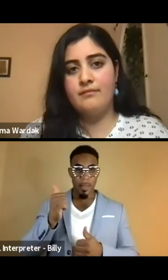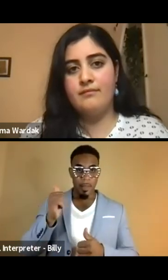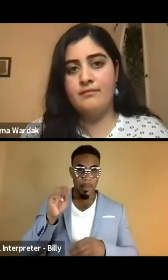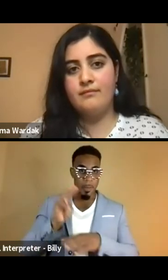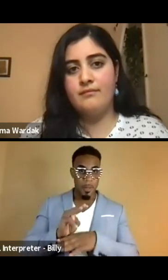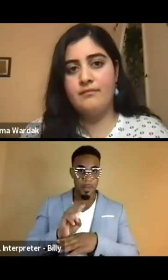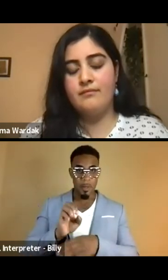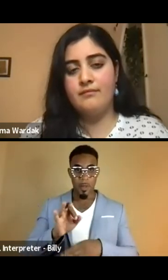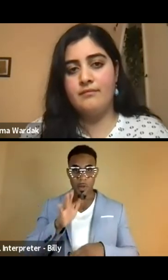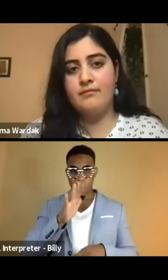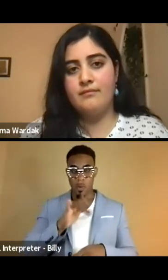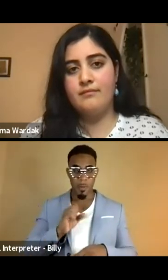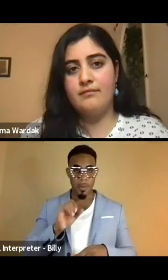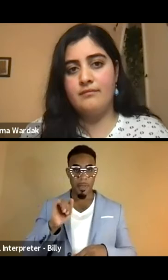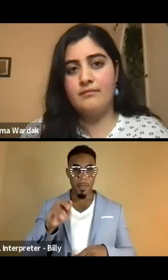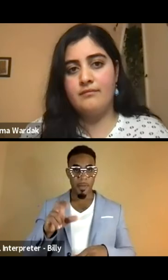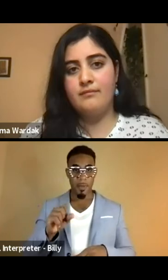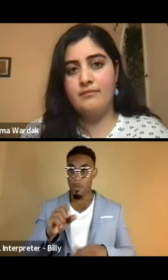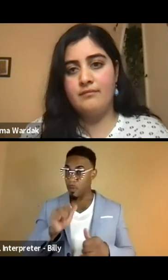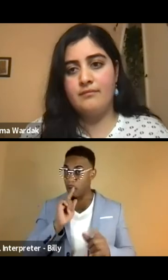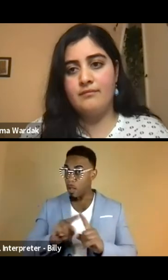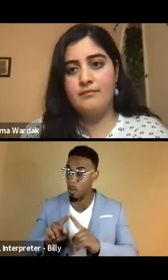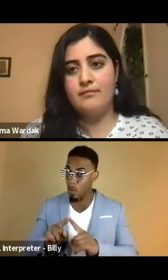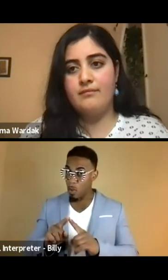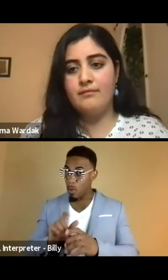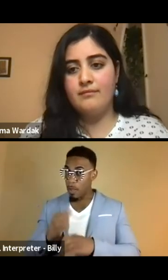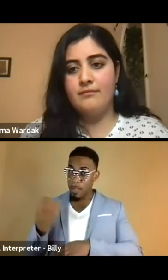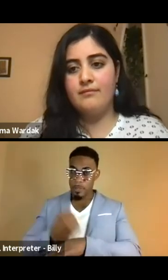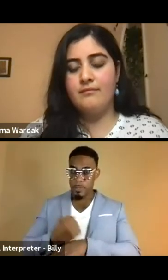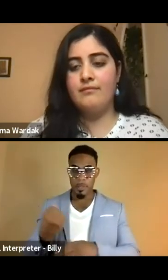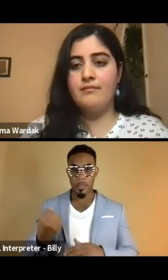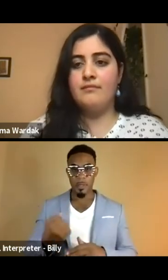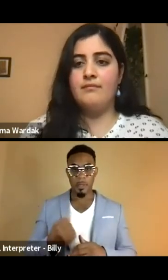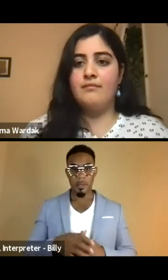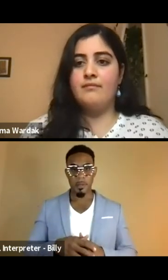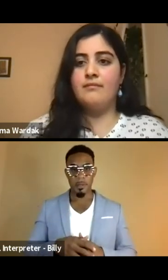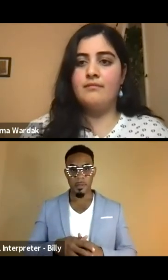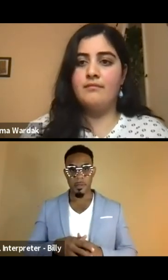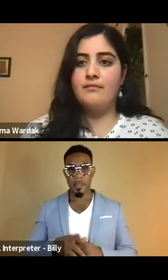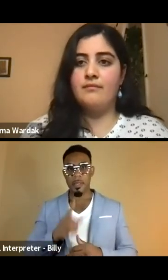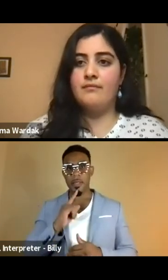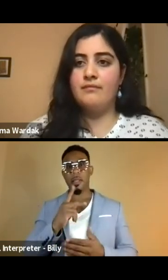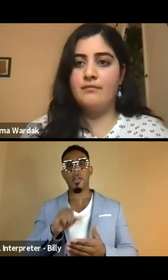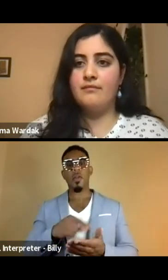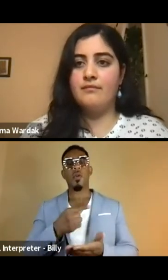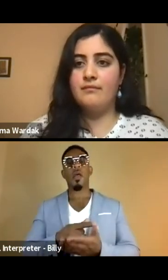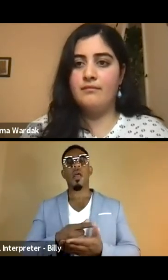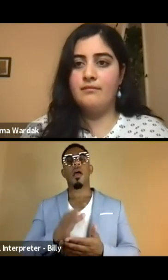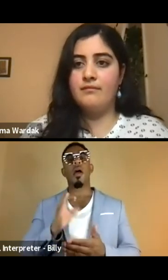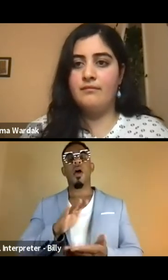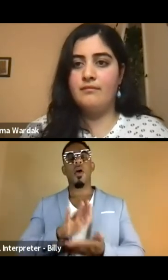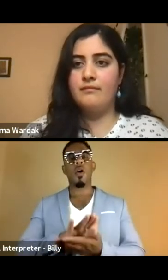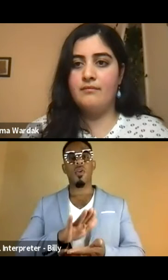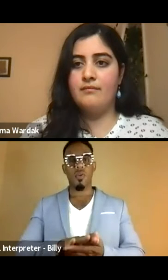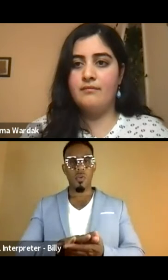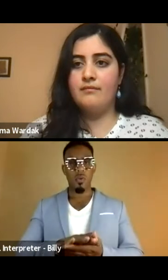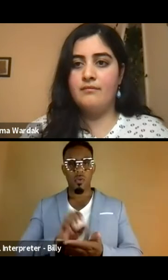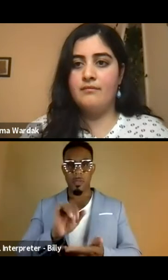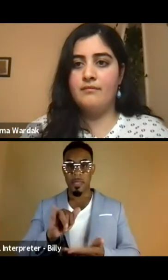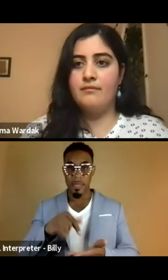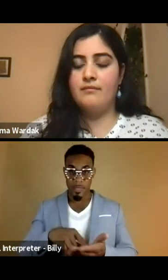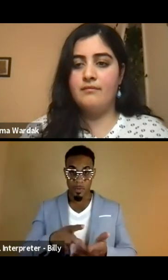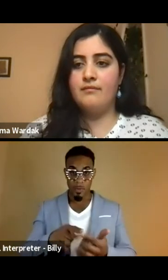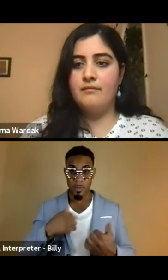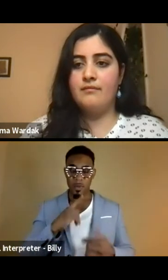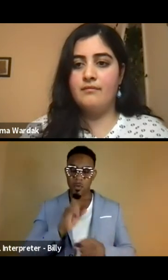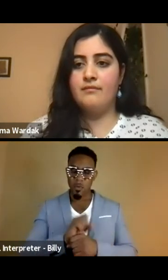of, uh, women's affairs, which also got shut down, um, is a graduate of our schools. So this to